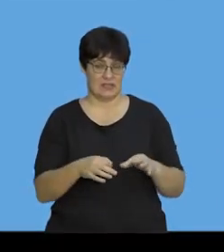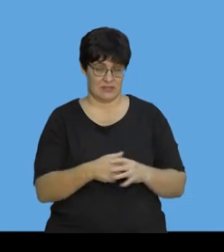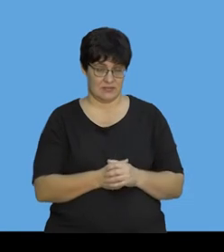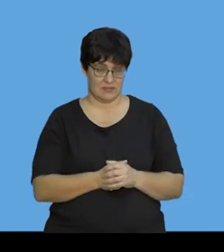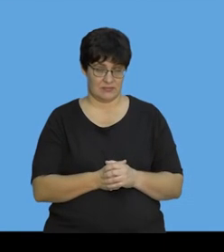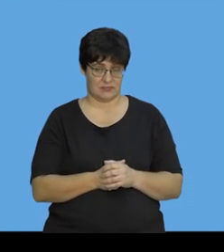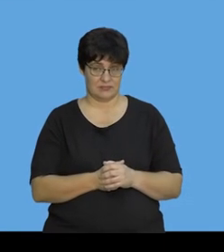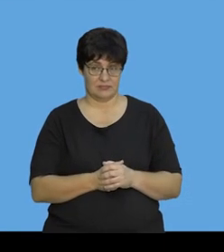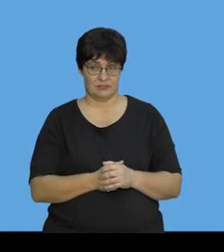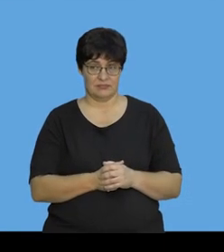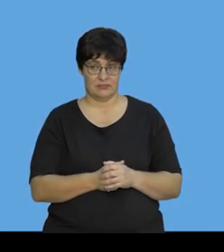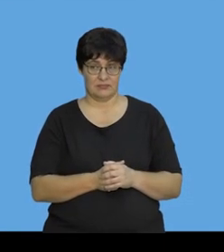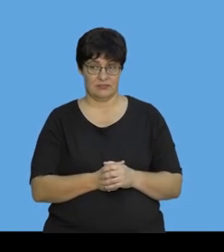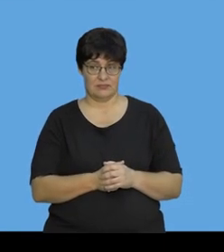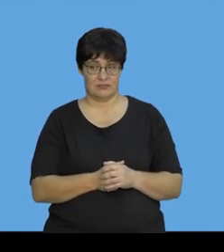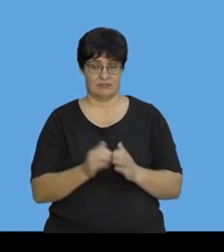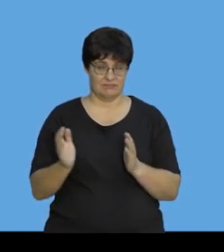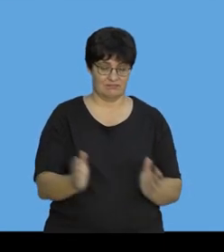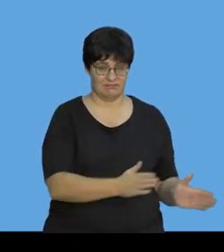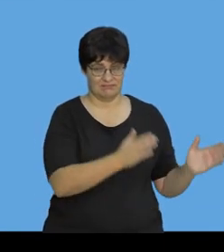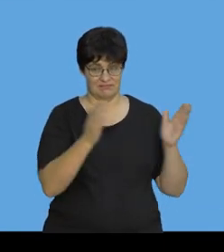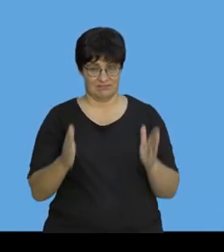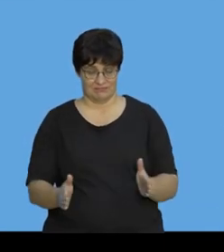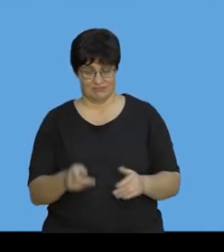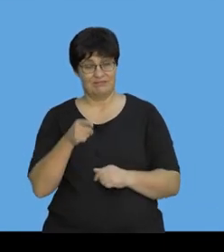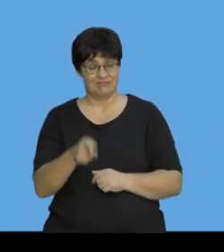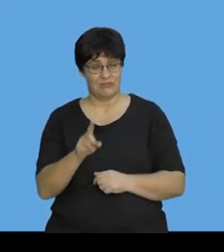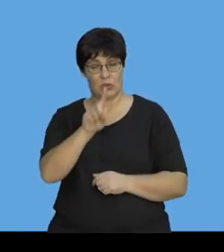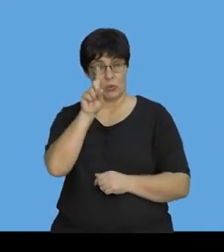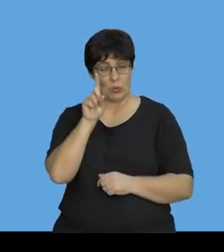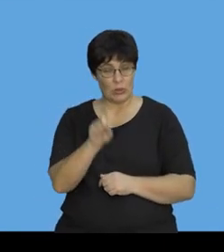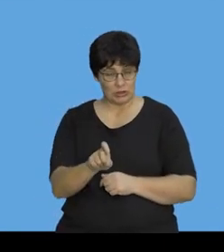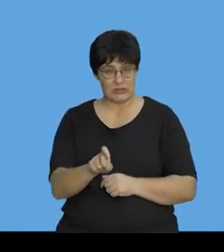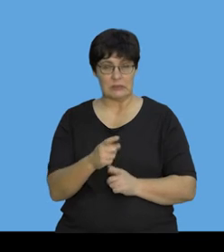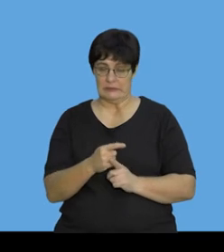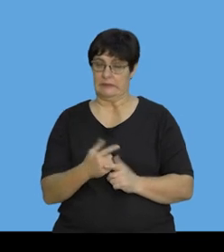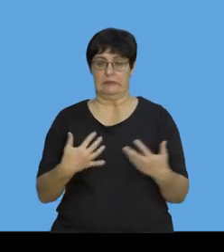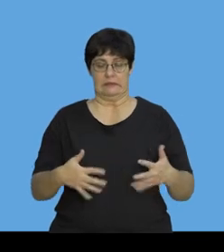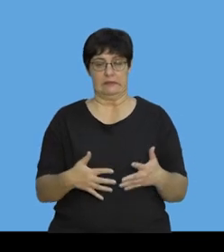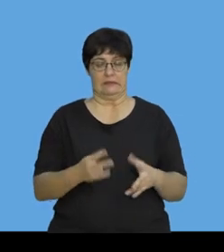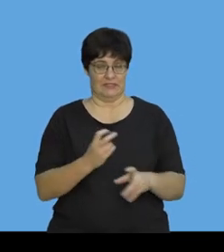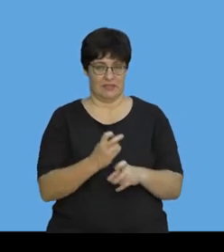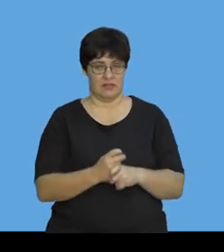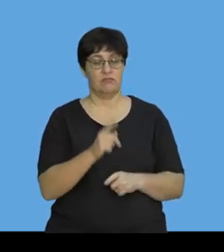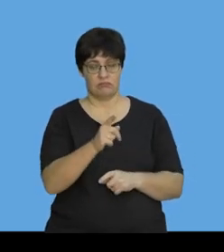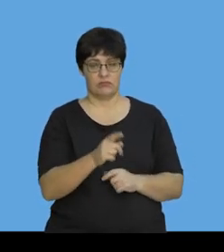So now we get to the questions that really get a little hairy for us. You are traveling